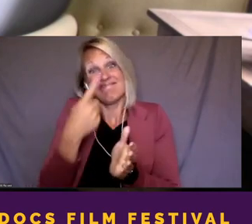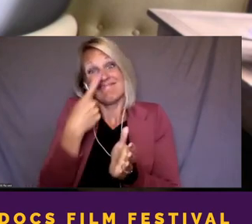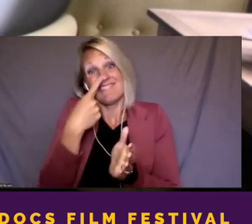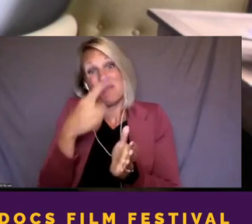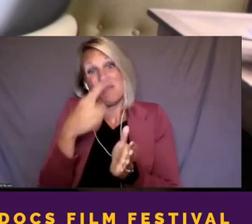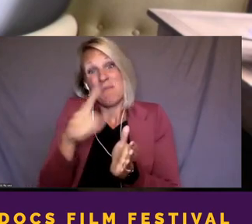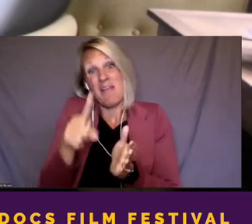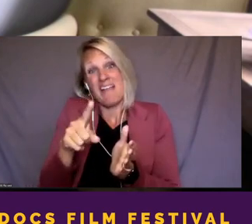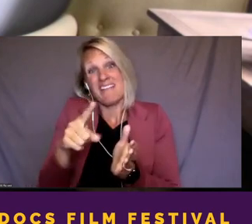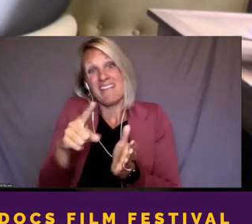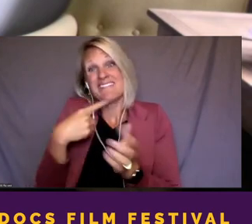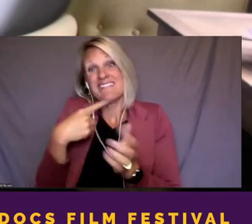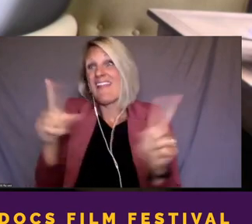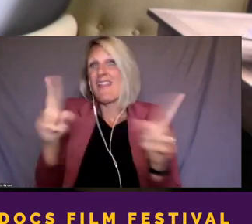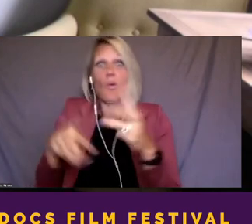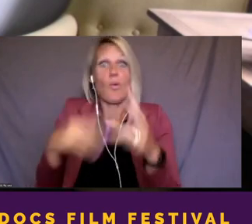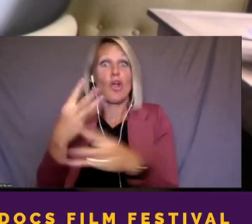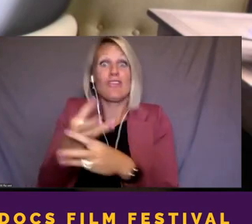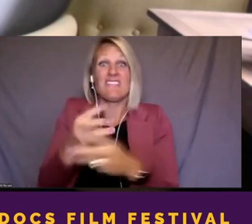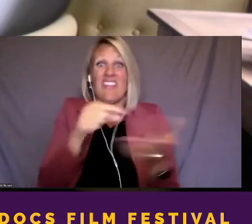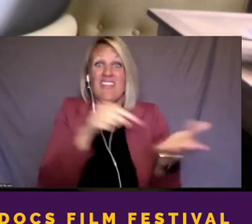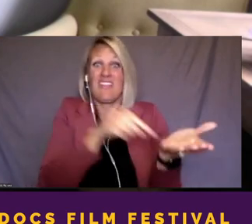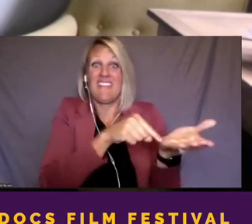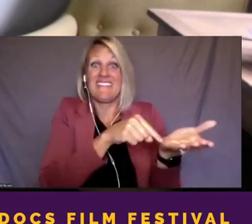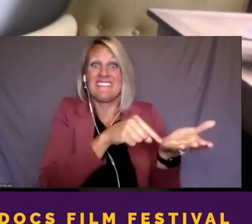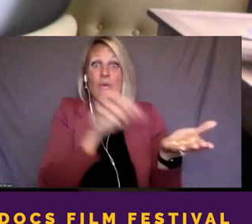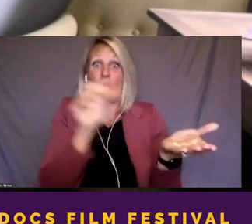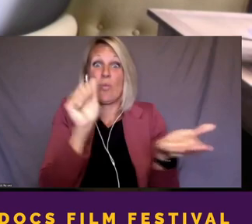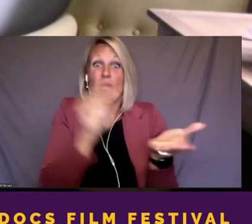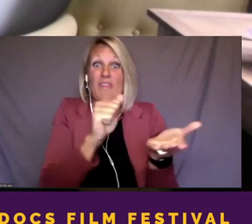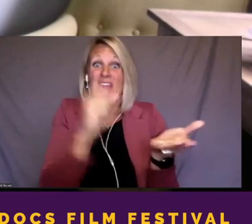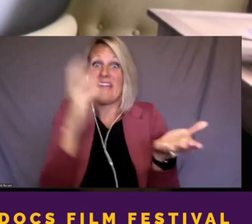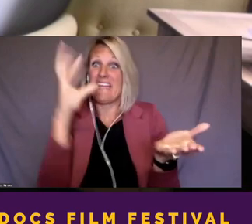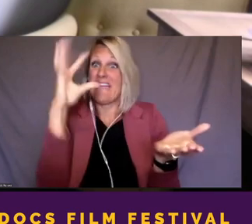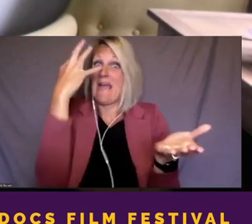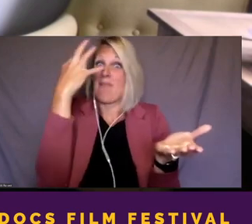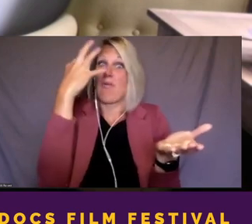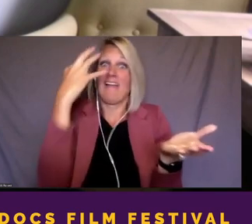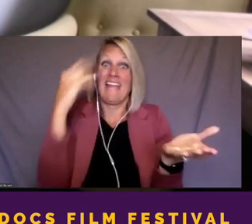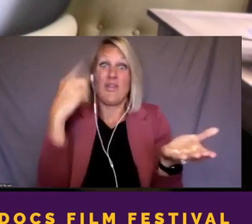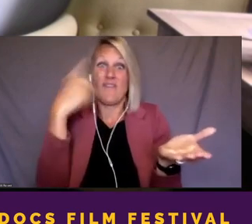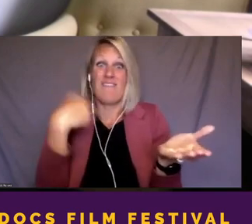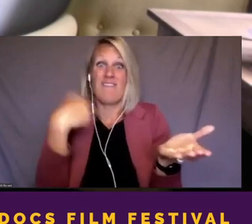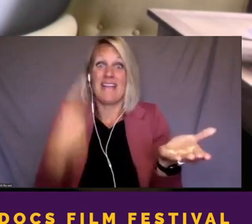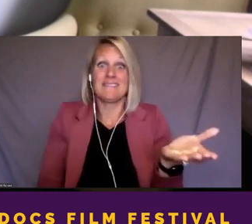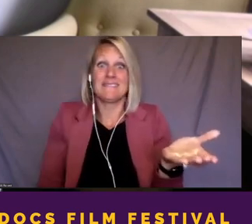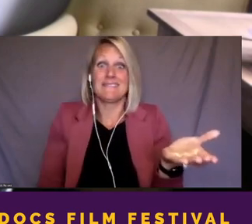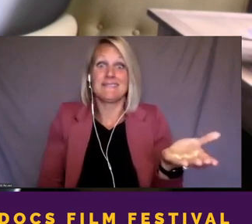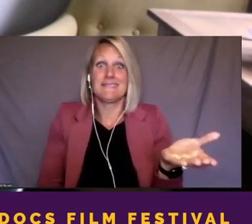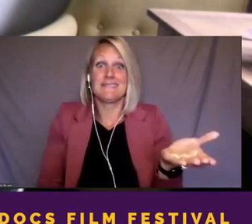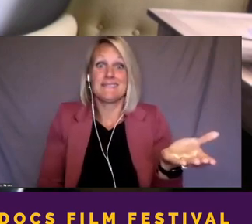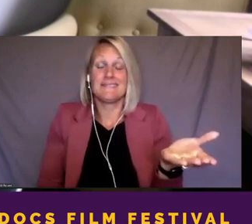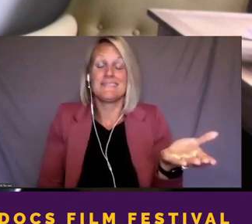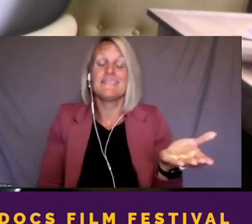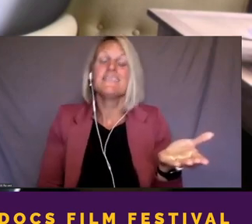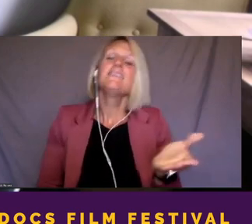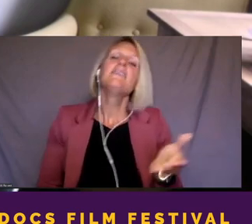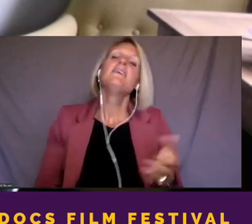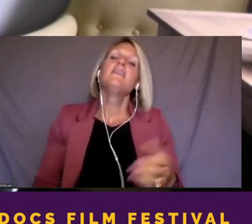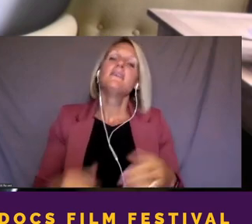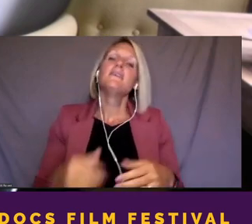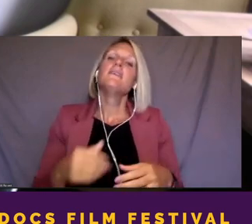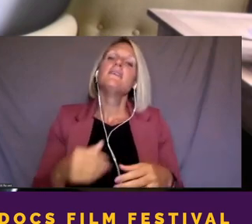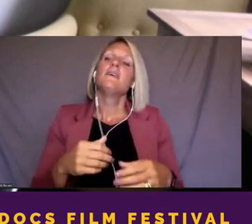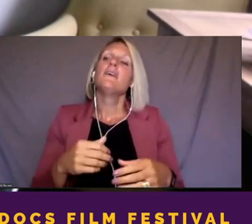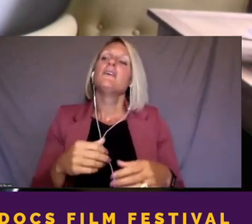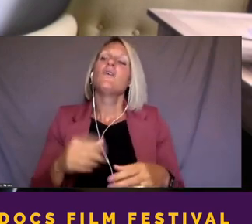that with the camera in your face? And I think for me, I've, in our film, we had multiple whistleblowers who'd never spoken before